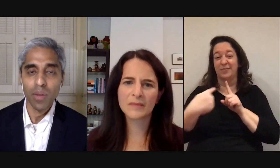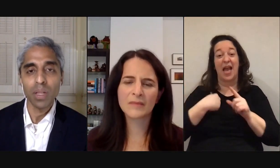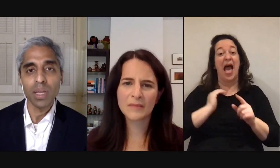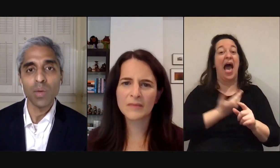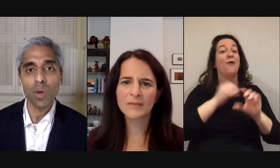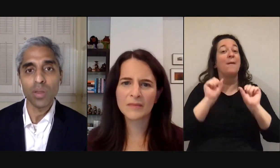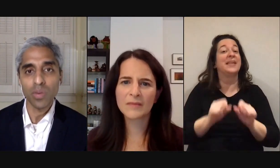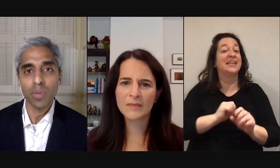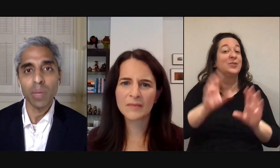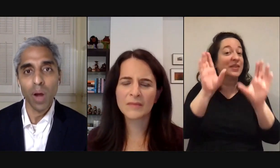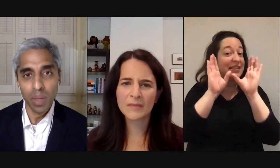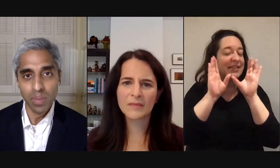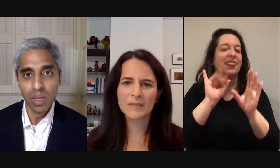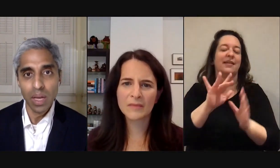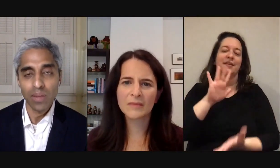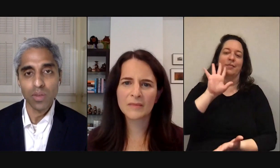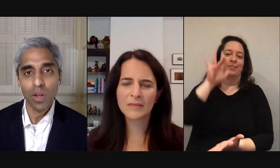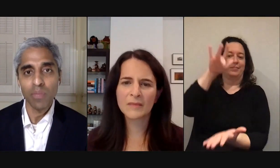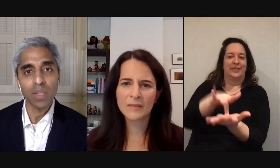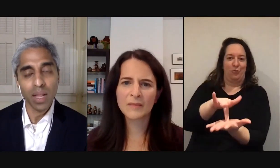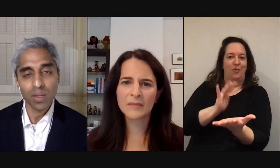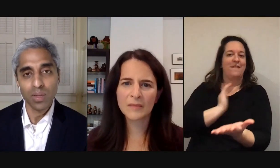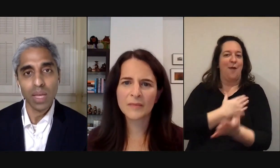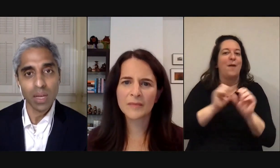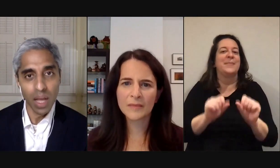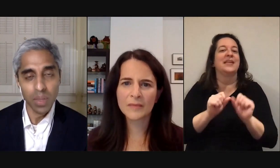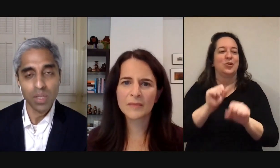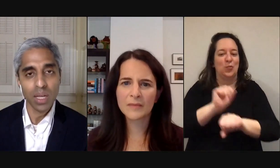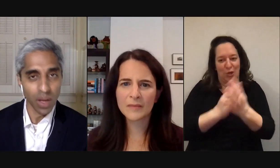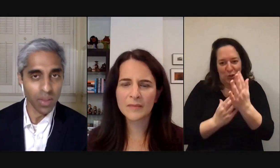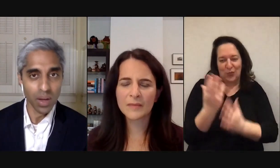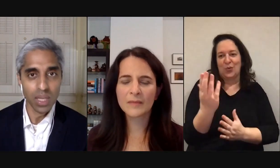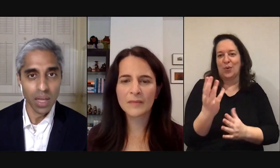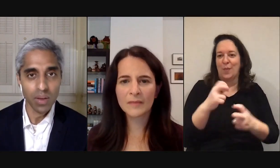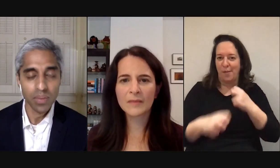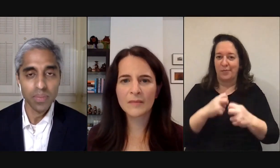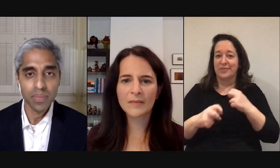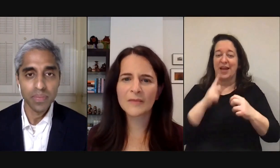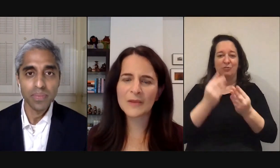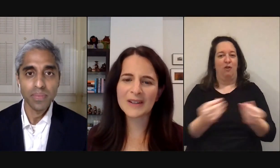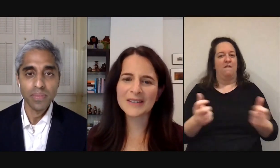of our ability to work through big problems and solve big challenges like climate change or healthcare together all right